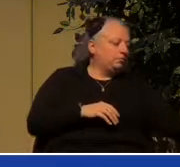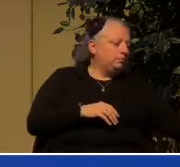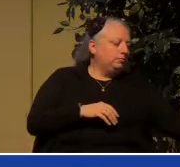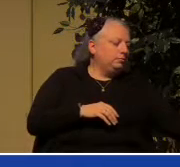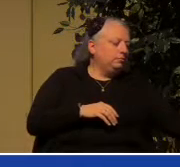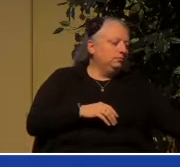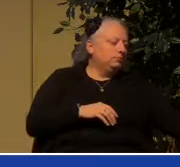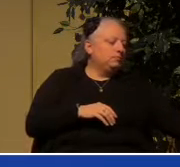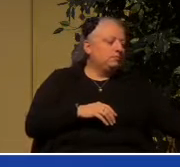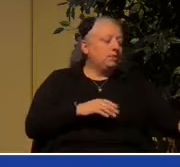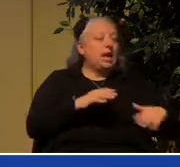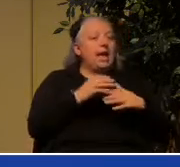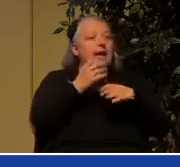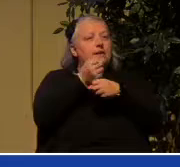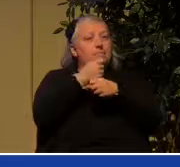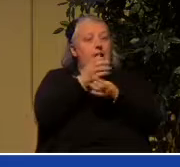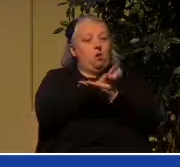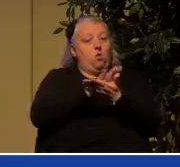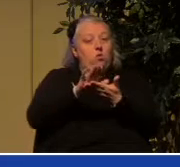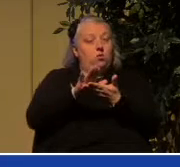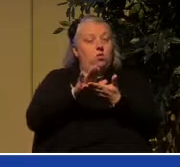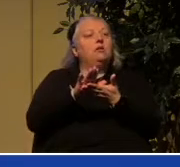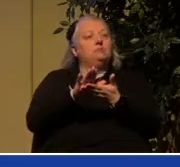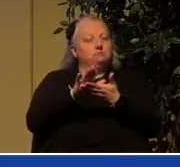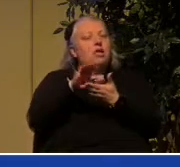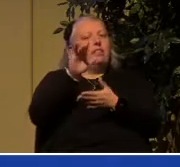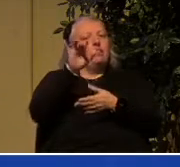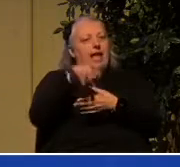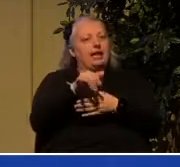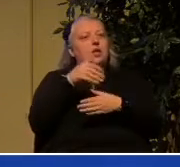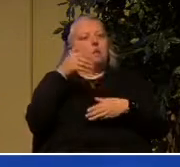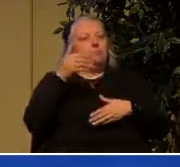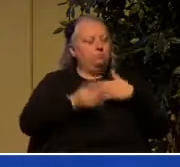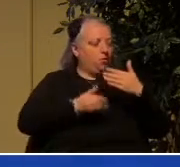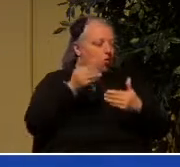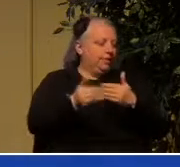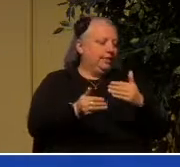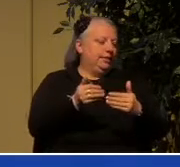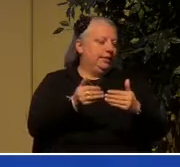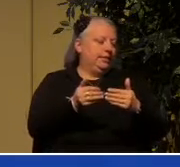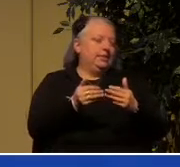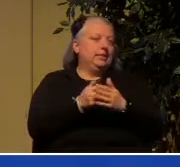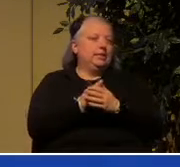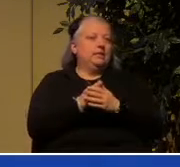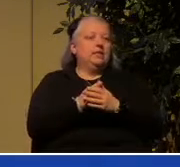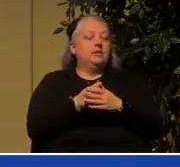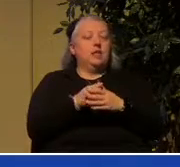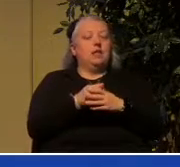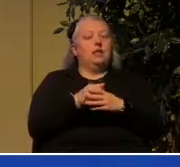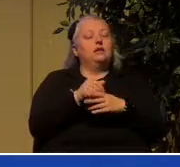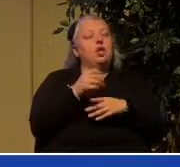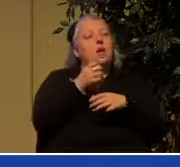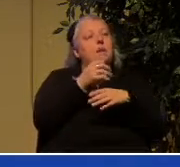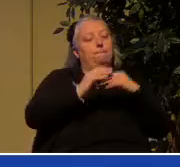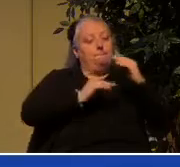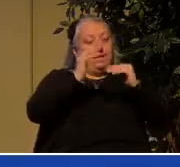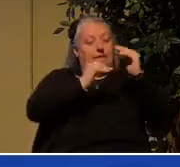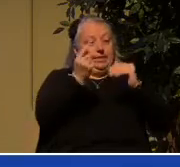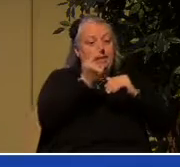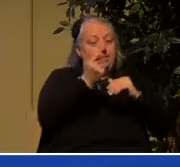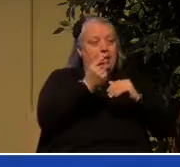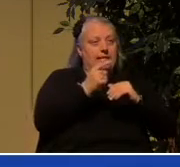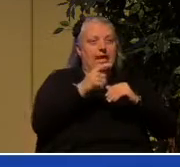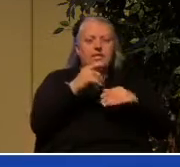and to build something is to take different parts put them together